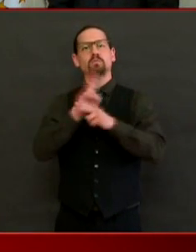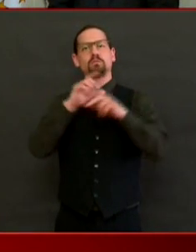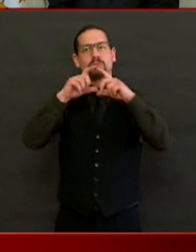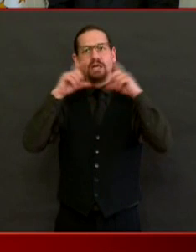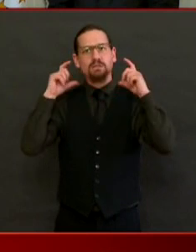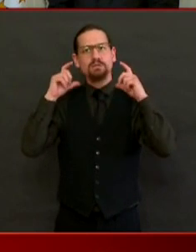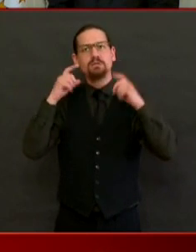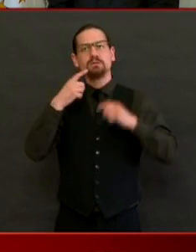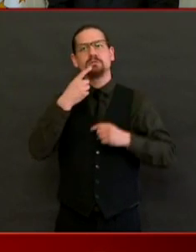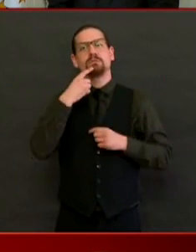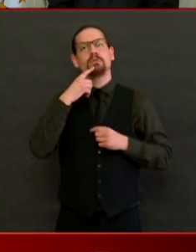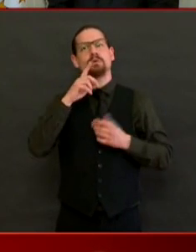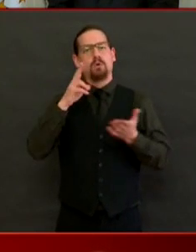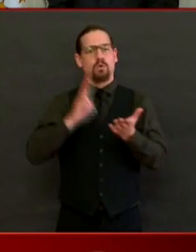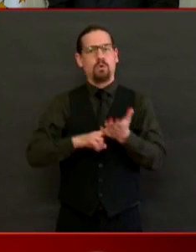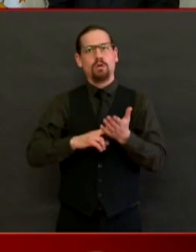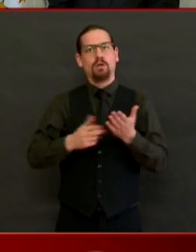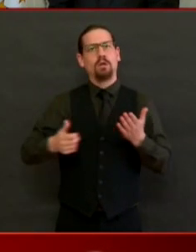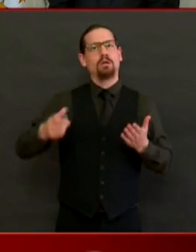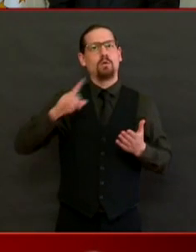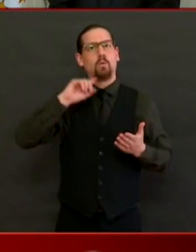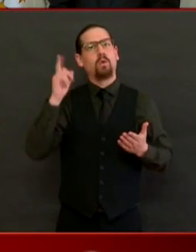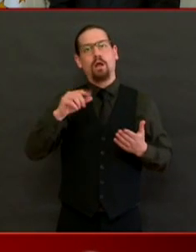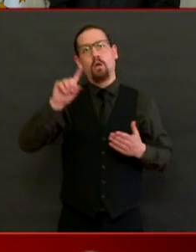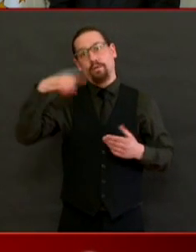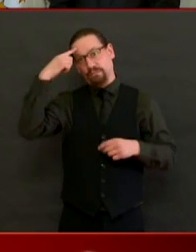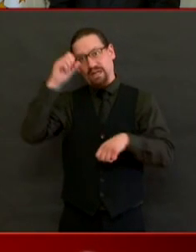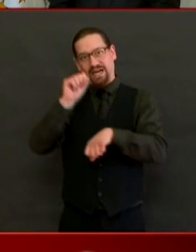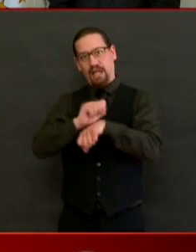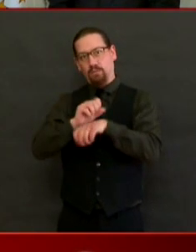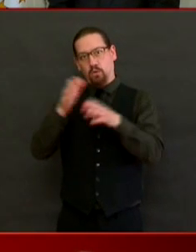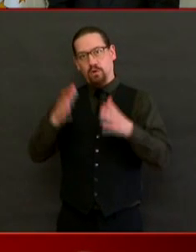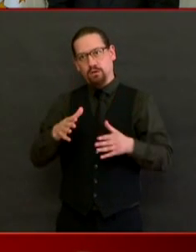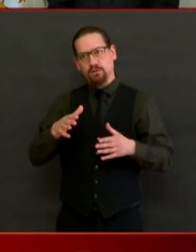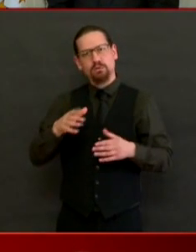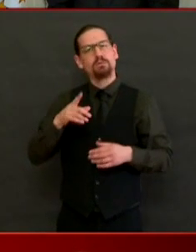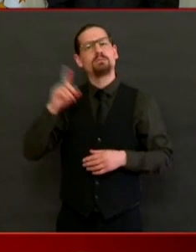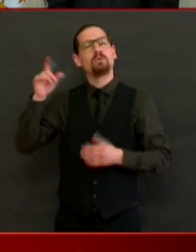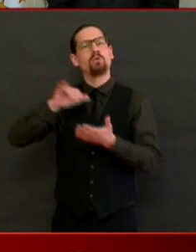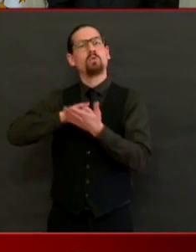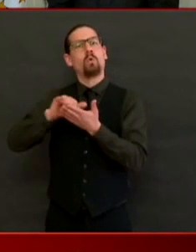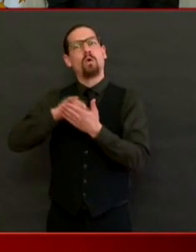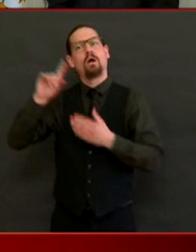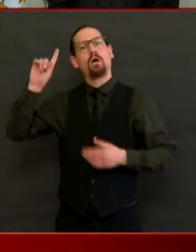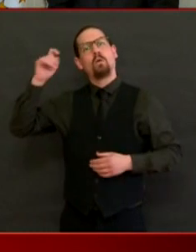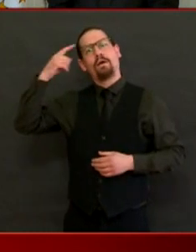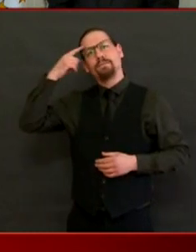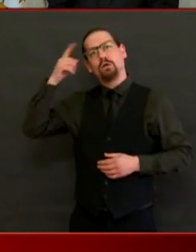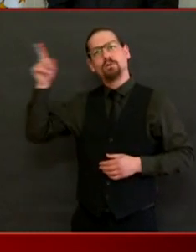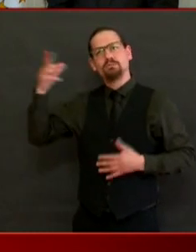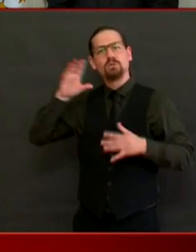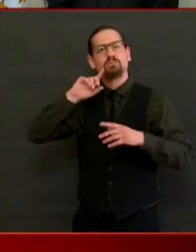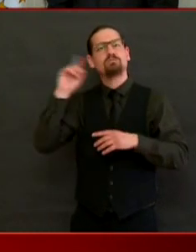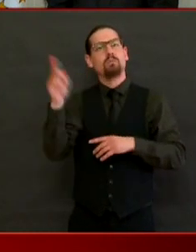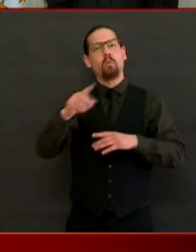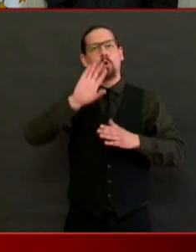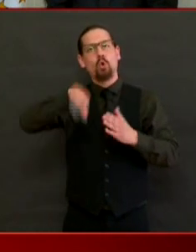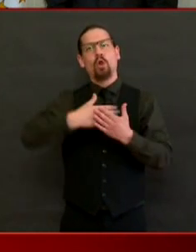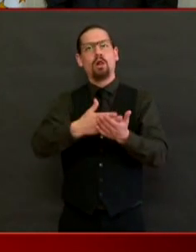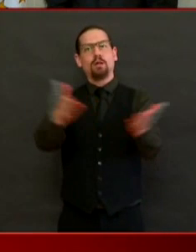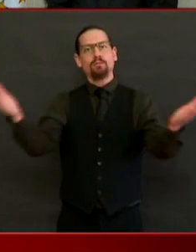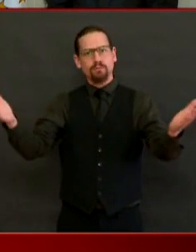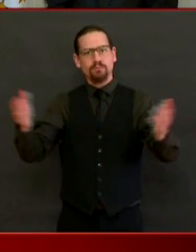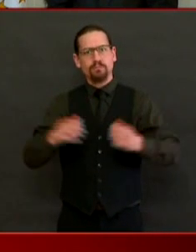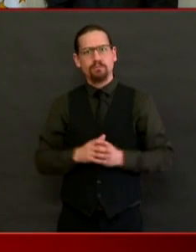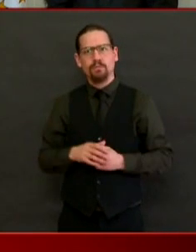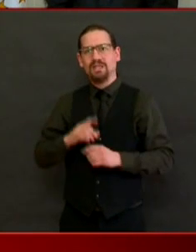We have said that's what everyone should be doing. As I said yesterday, that's what I do. My husband and I went for a walk yesterday after work. We